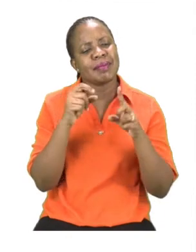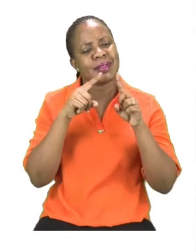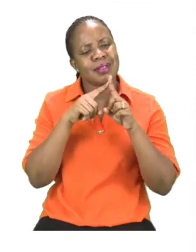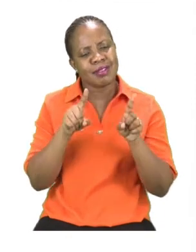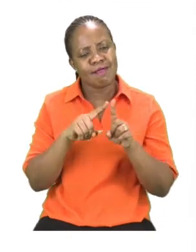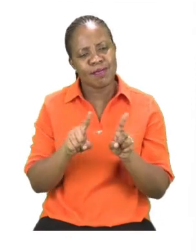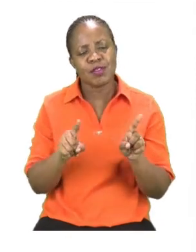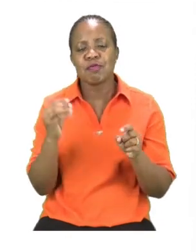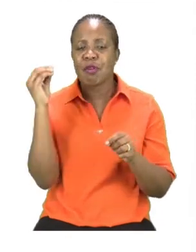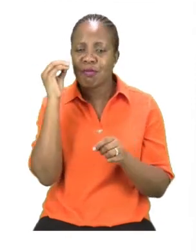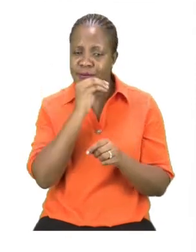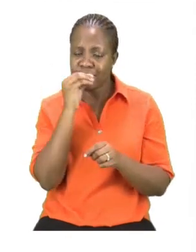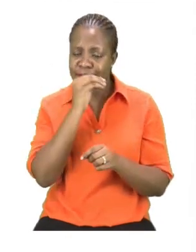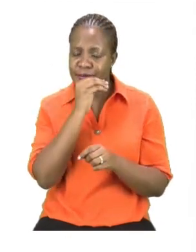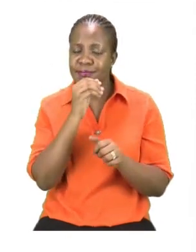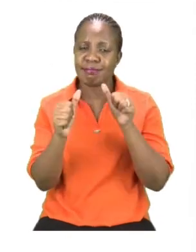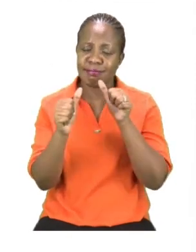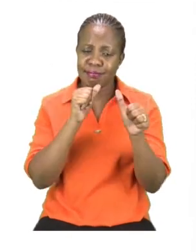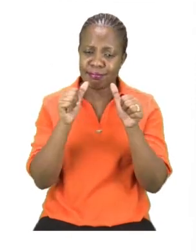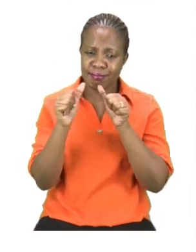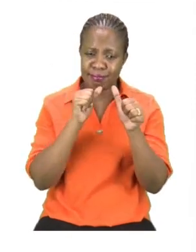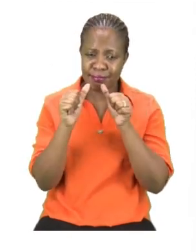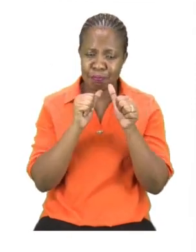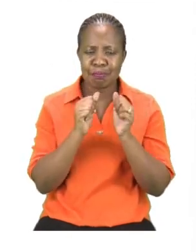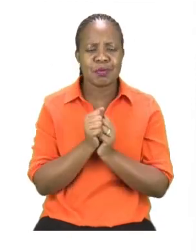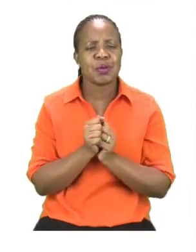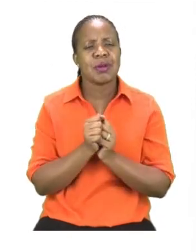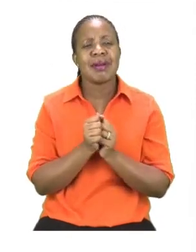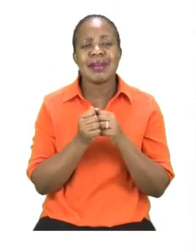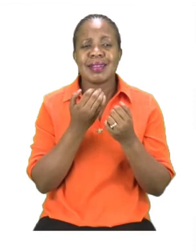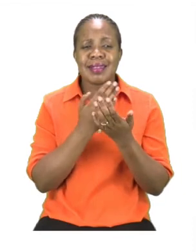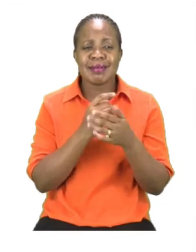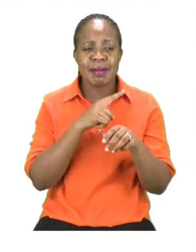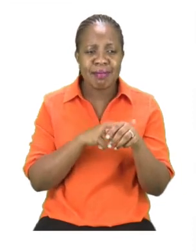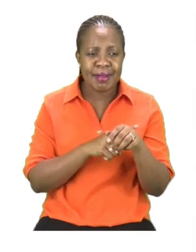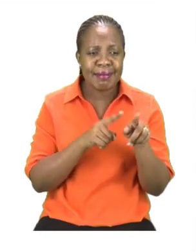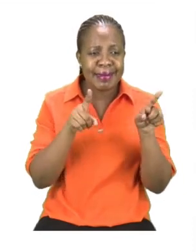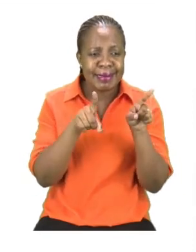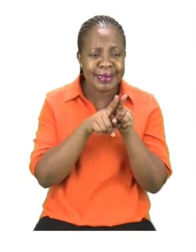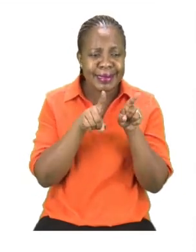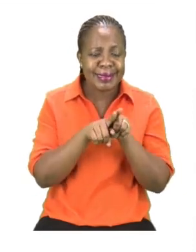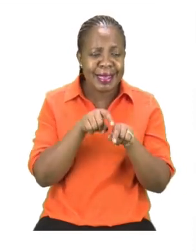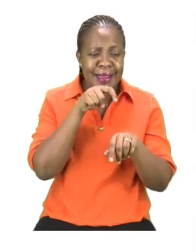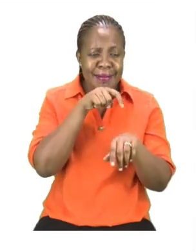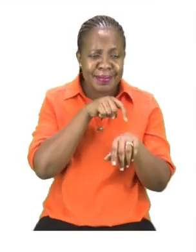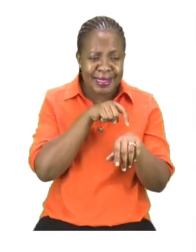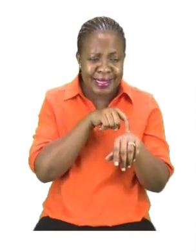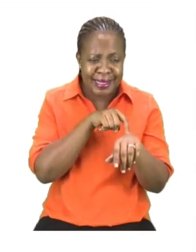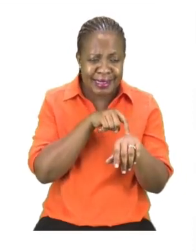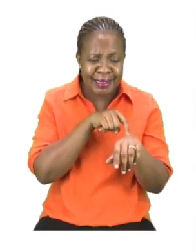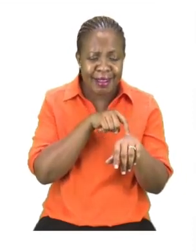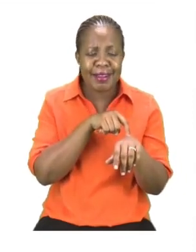in one meal. So I'm going to show you what is in my K-Lite today.